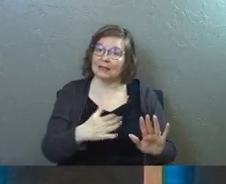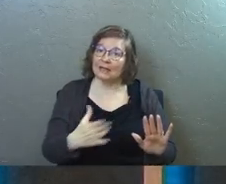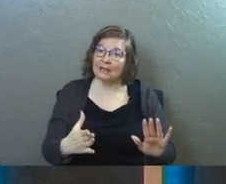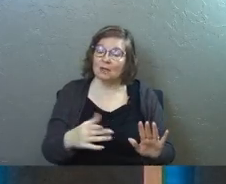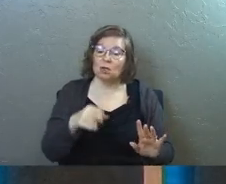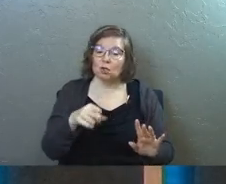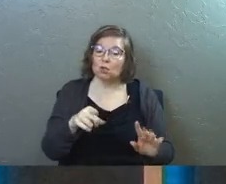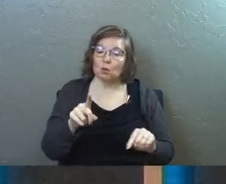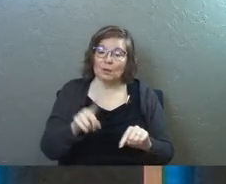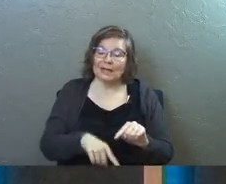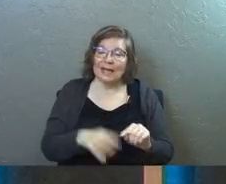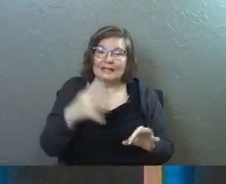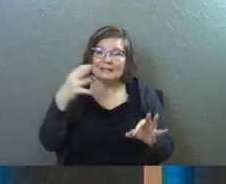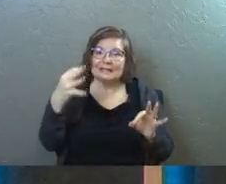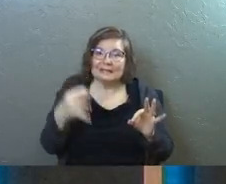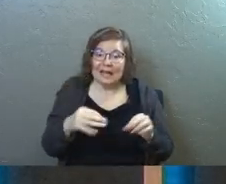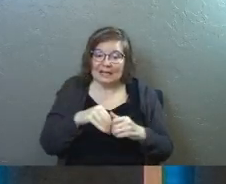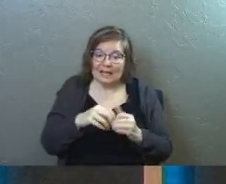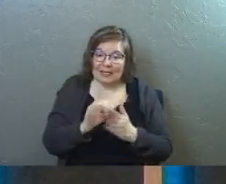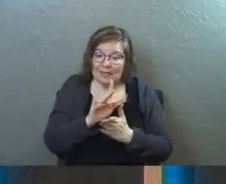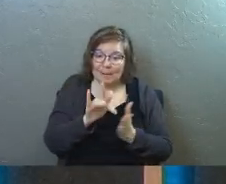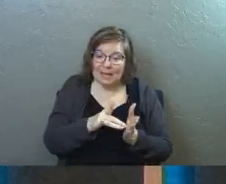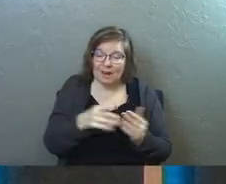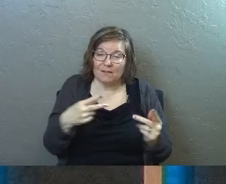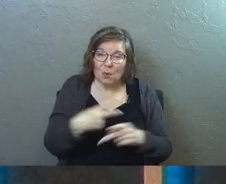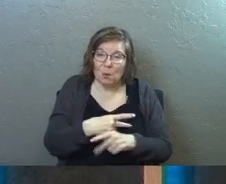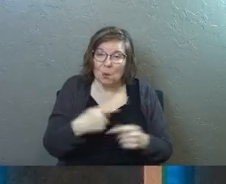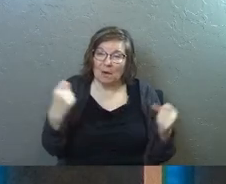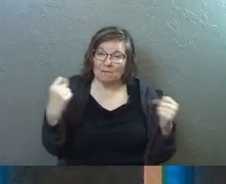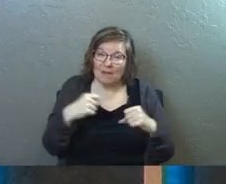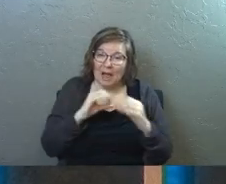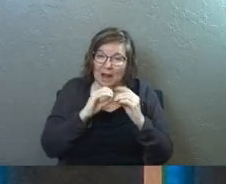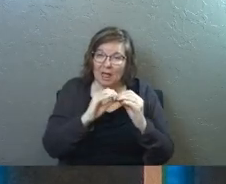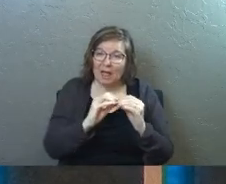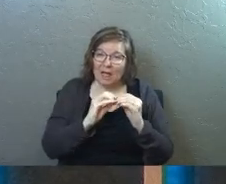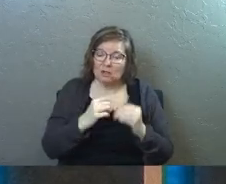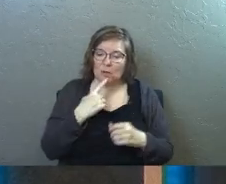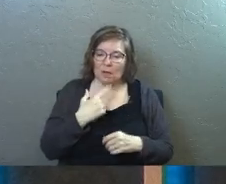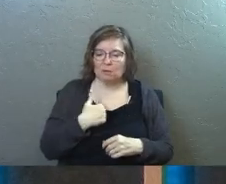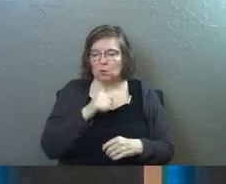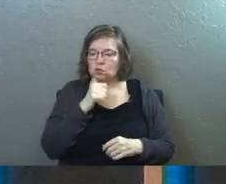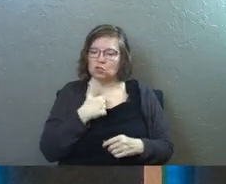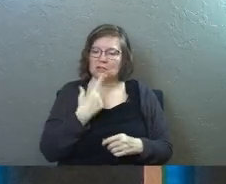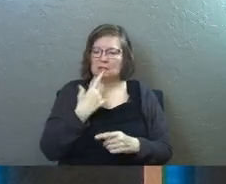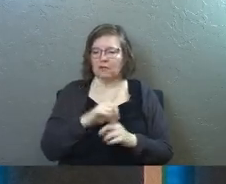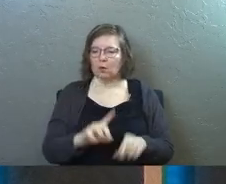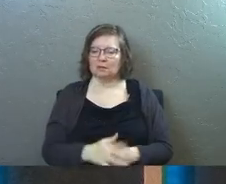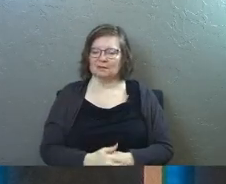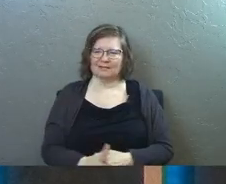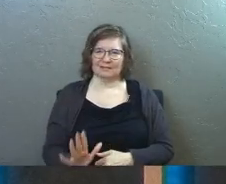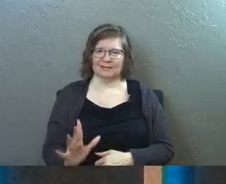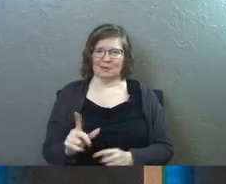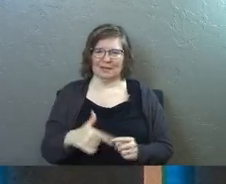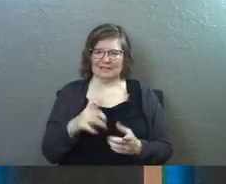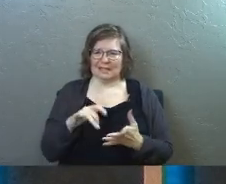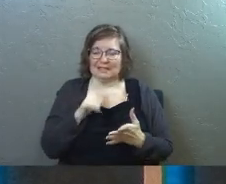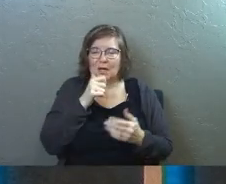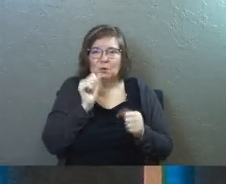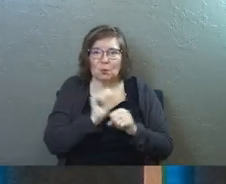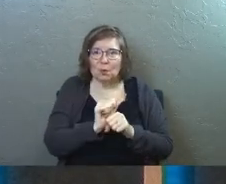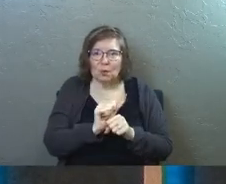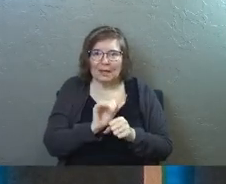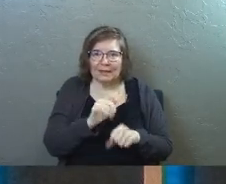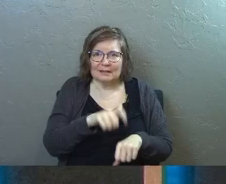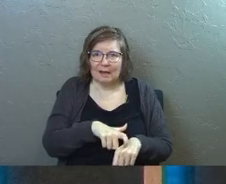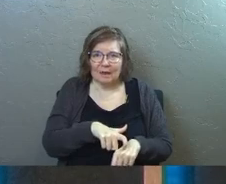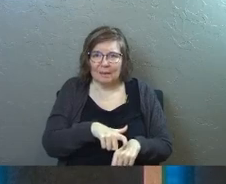thing you can't decide in the middle of the worst fight you've ever had to say we shouldn't say divorce it doesn't work